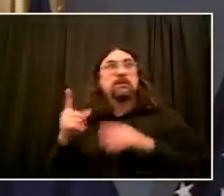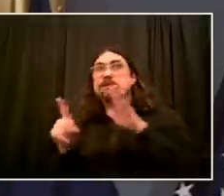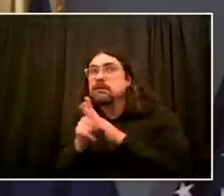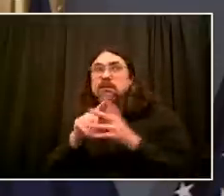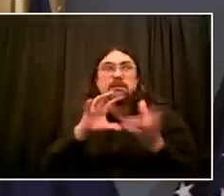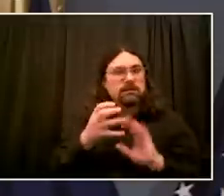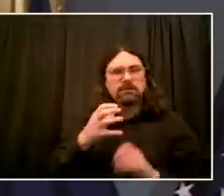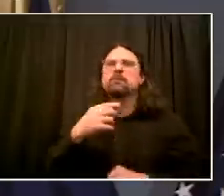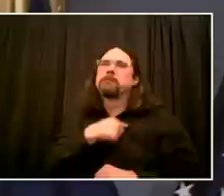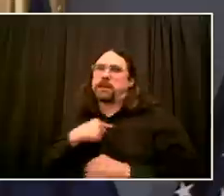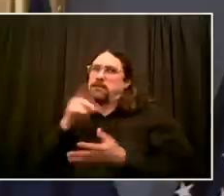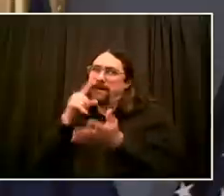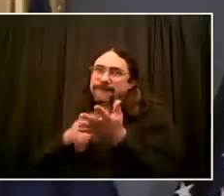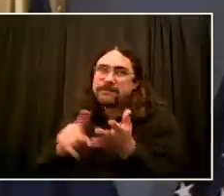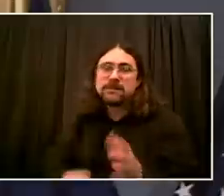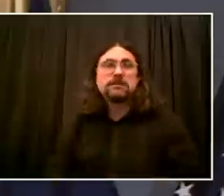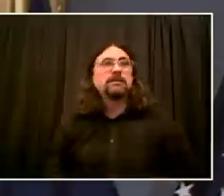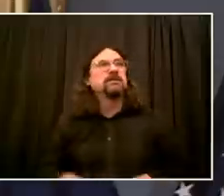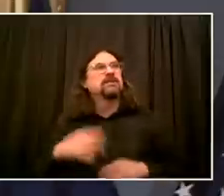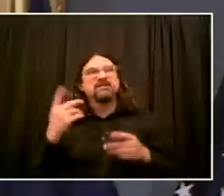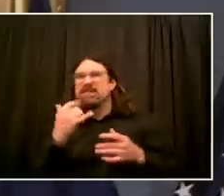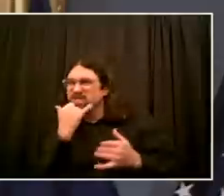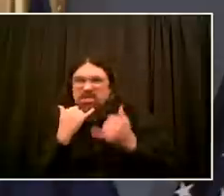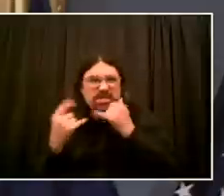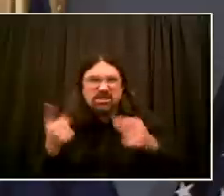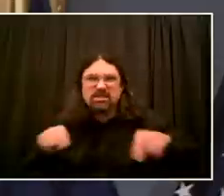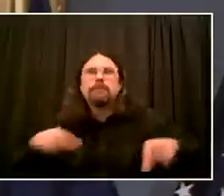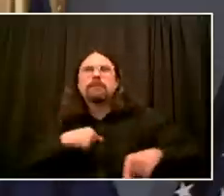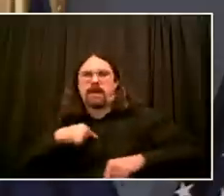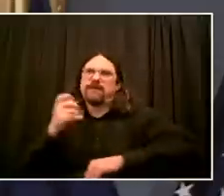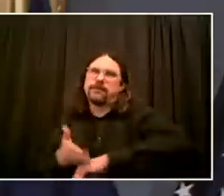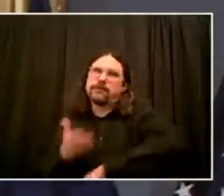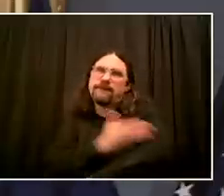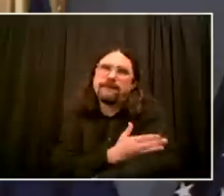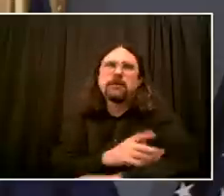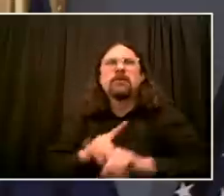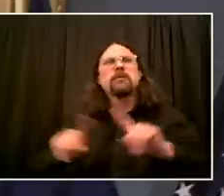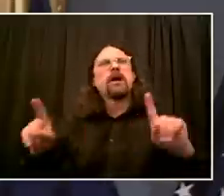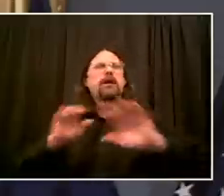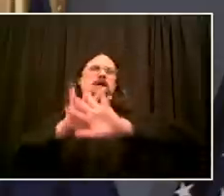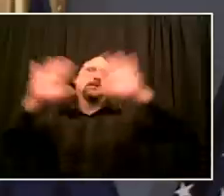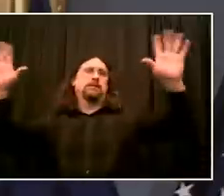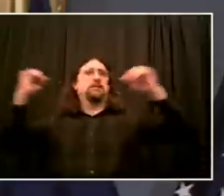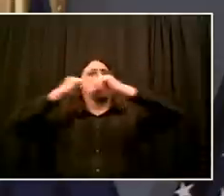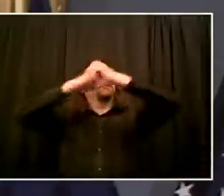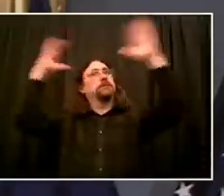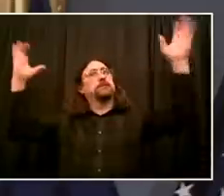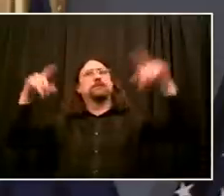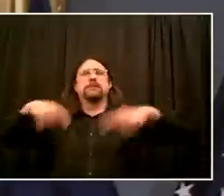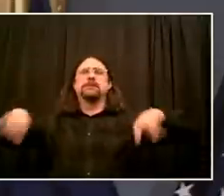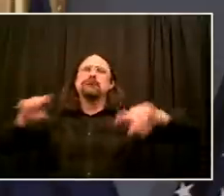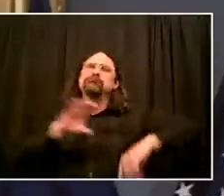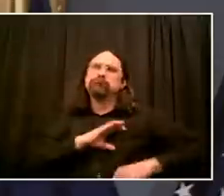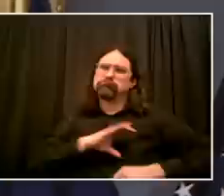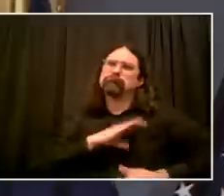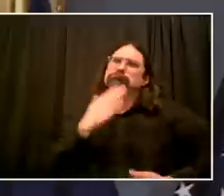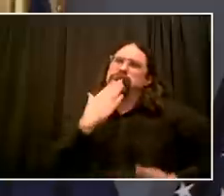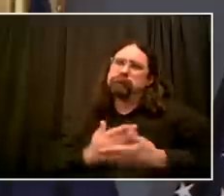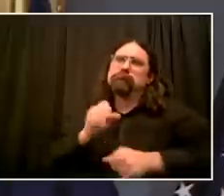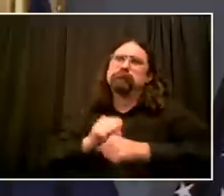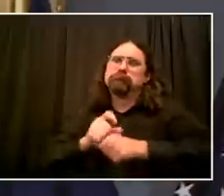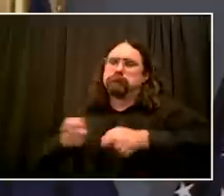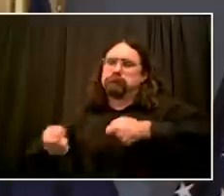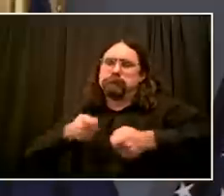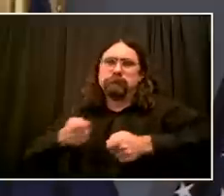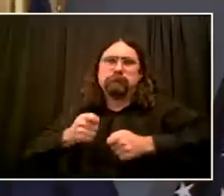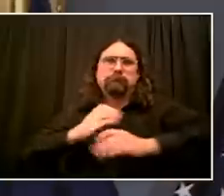But I want to commend the restraint that we saw overall from the NYPD. That is crucial to keeping the peace in the city and